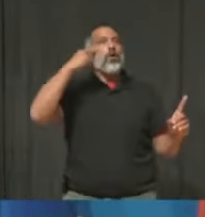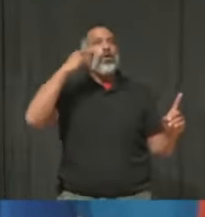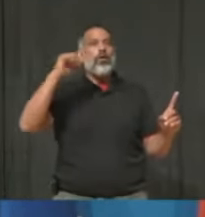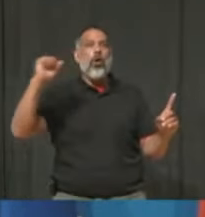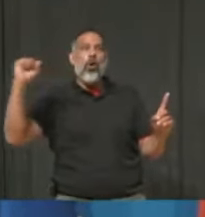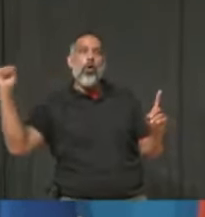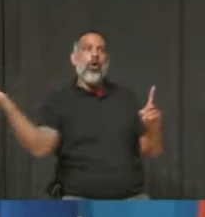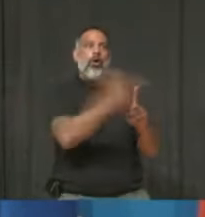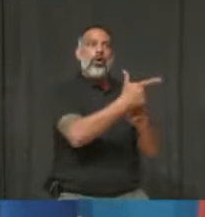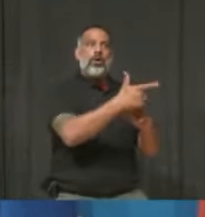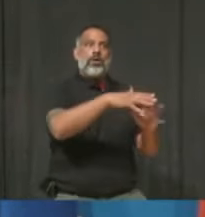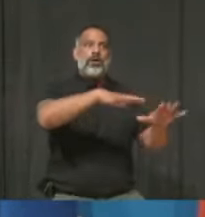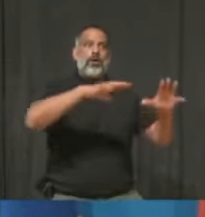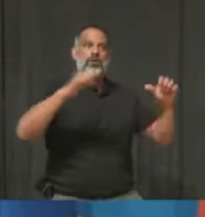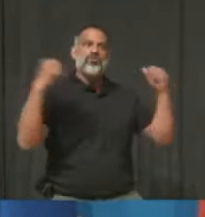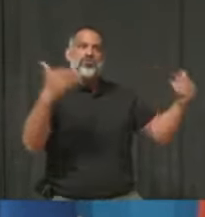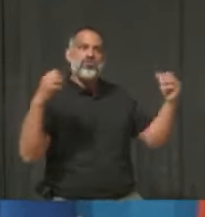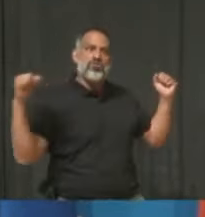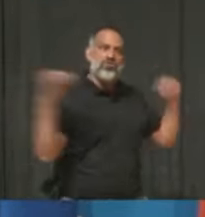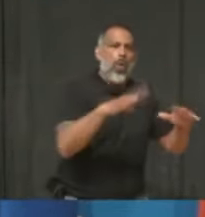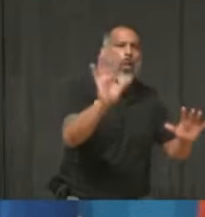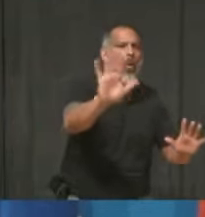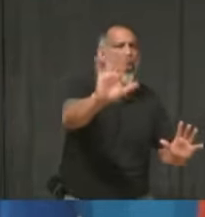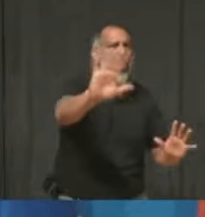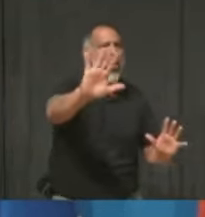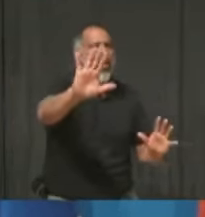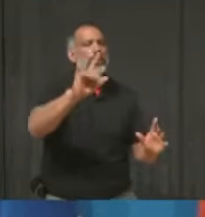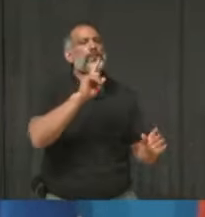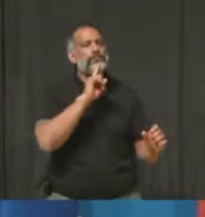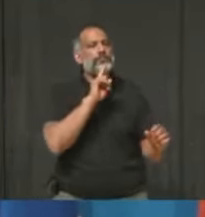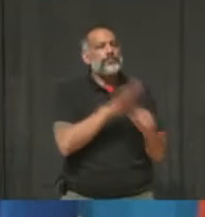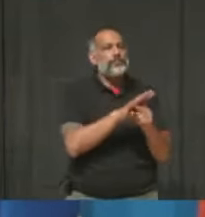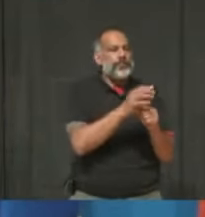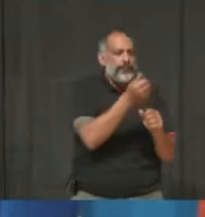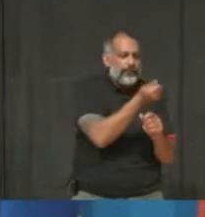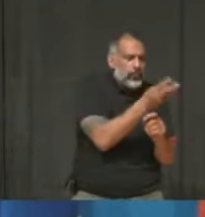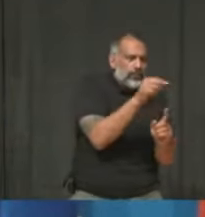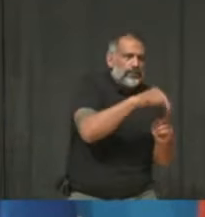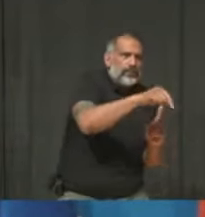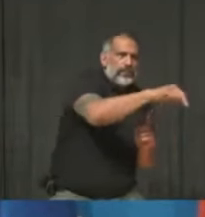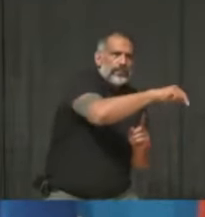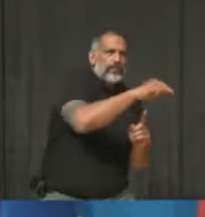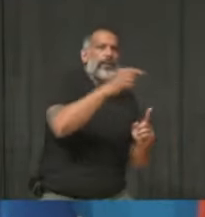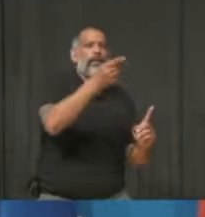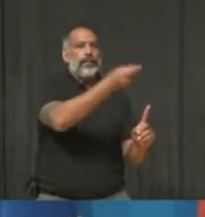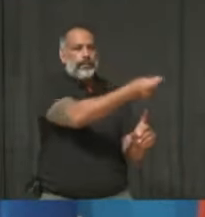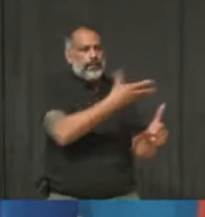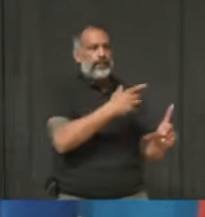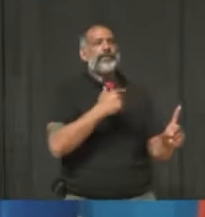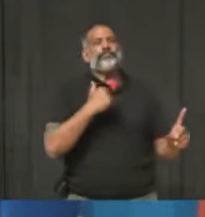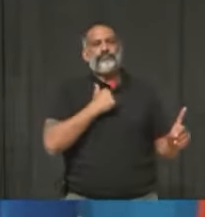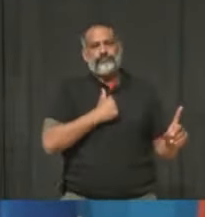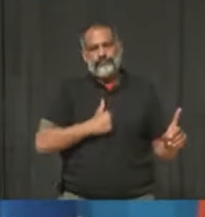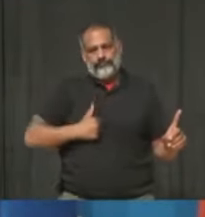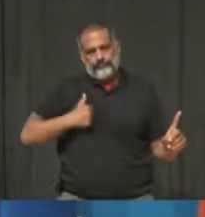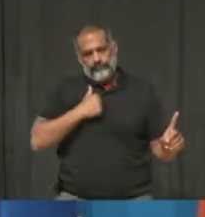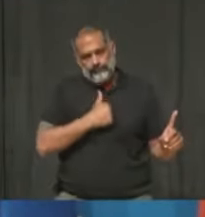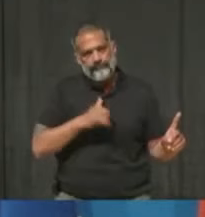and of course those actions have been corrected. So thank you and now we are ready to take questions from the media. Welcome.